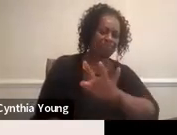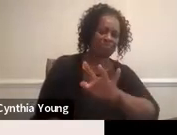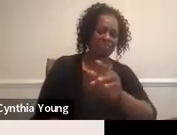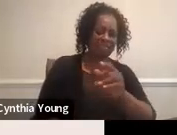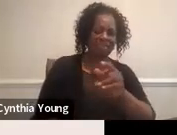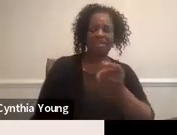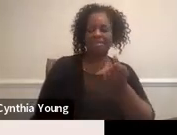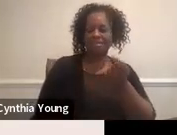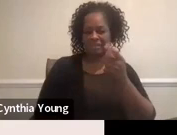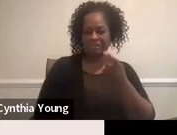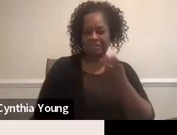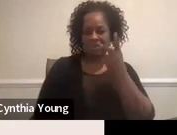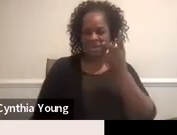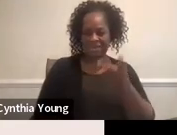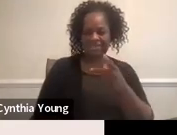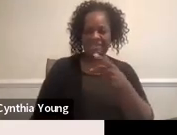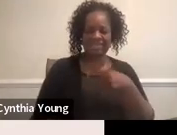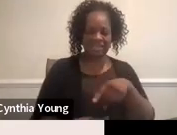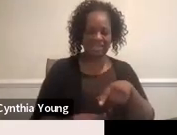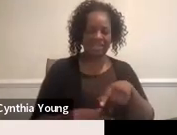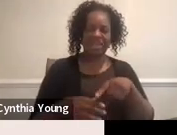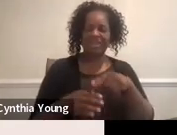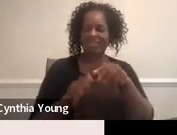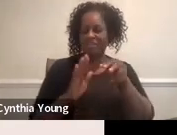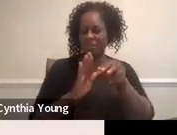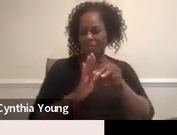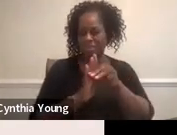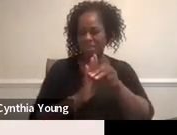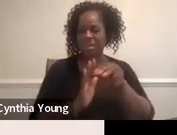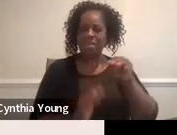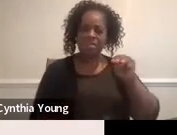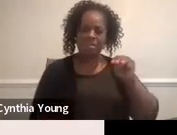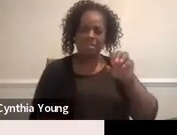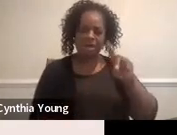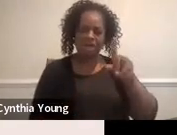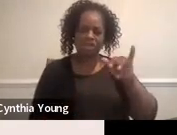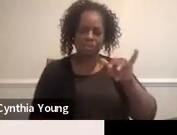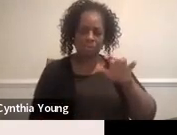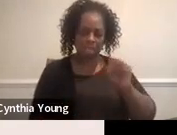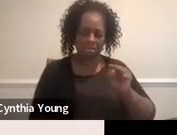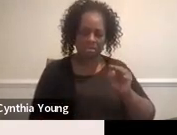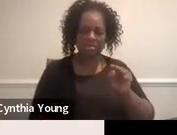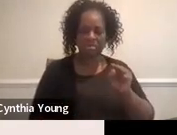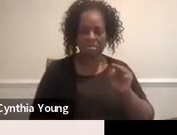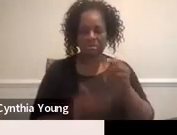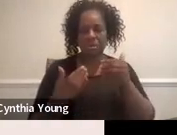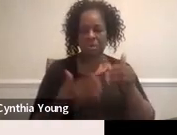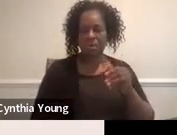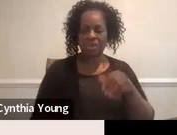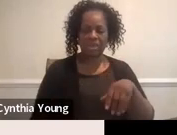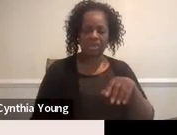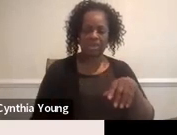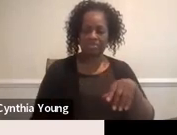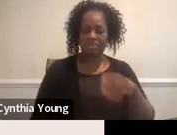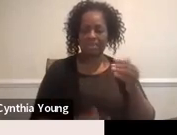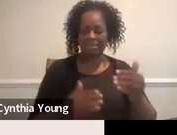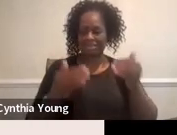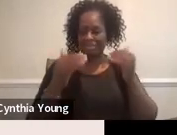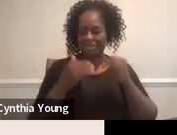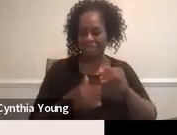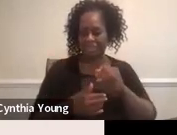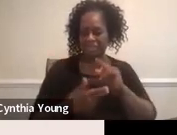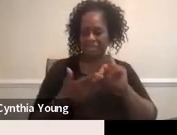All right. So I see literacy. And then there's modules. Okay. All right. And